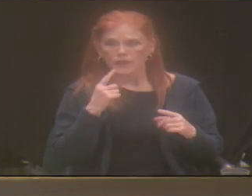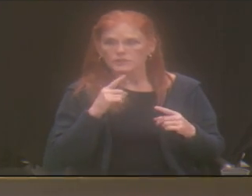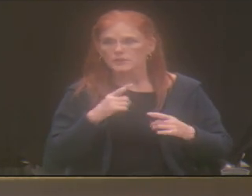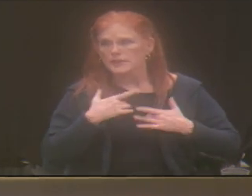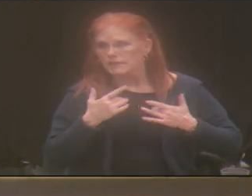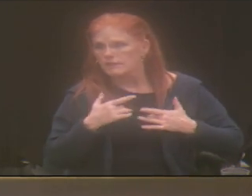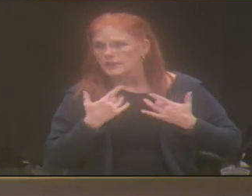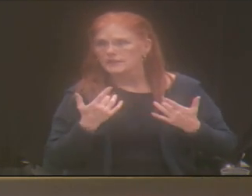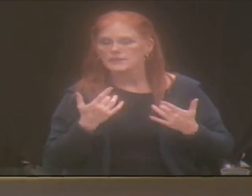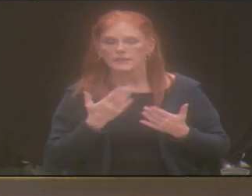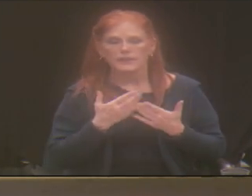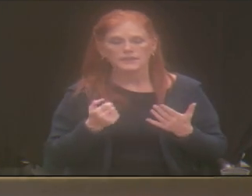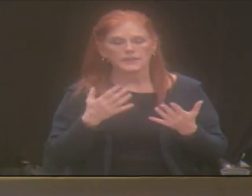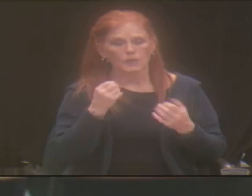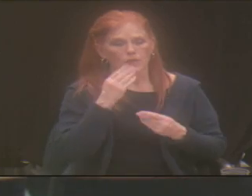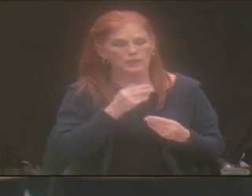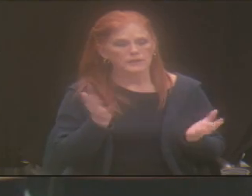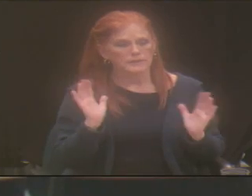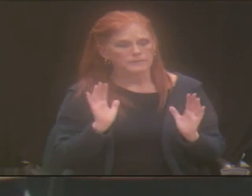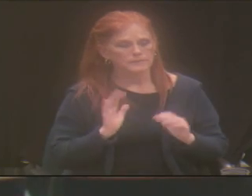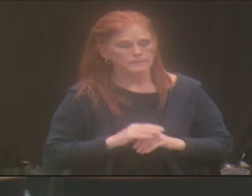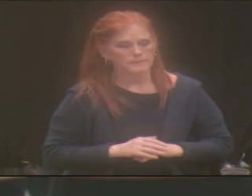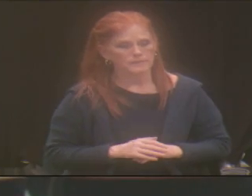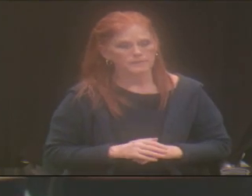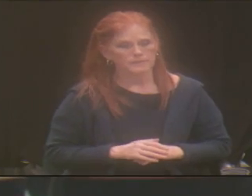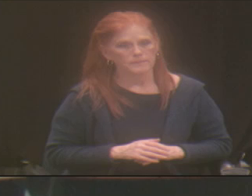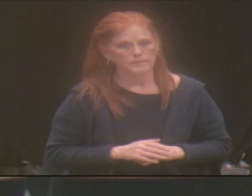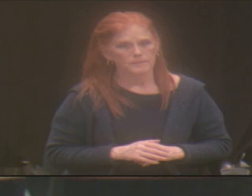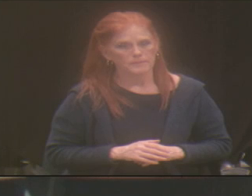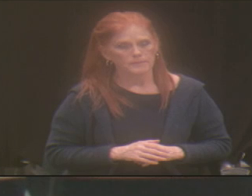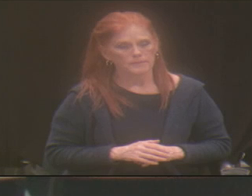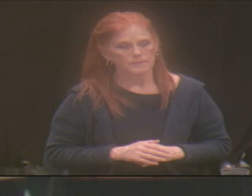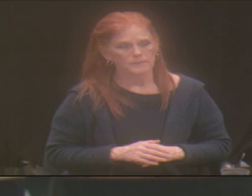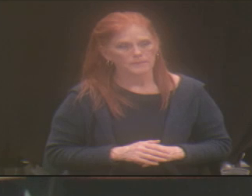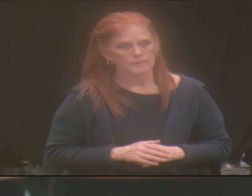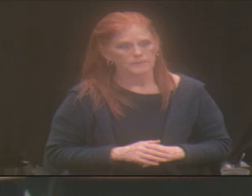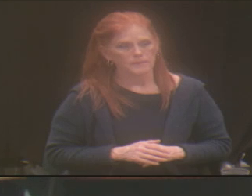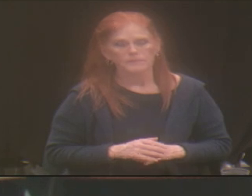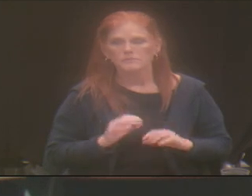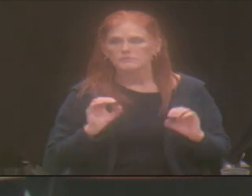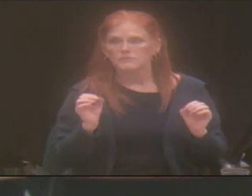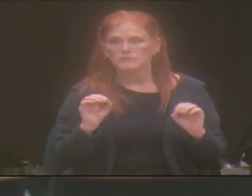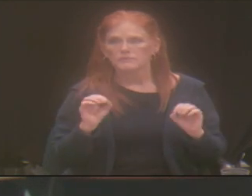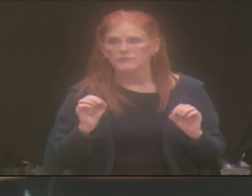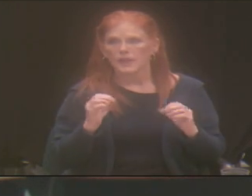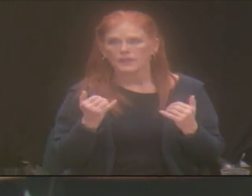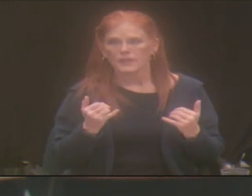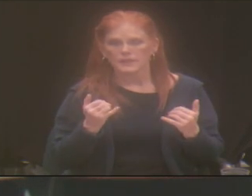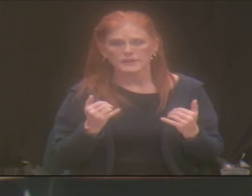events, activities, or announcements. Do want us to start? I don't have anything today.